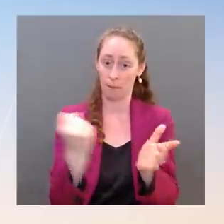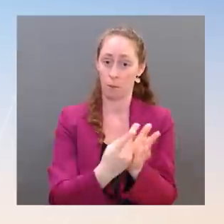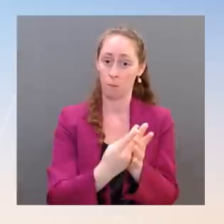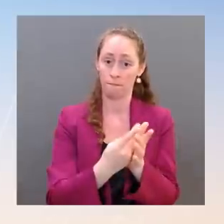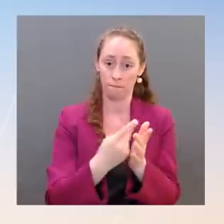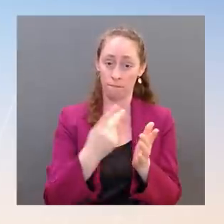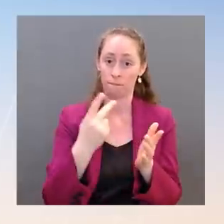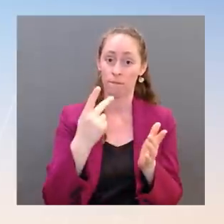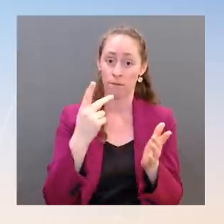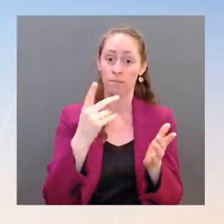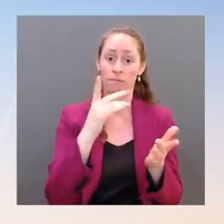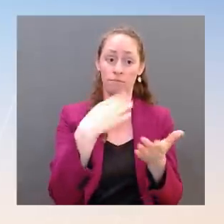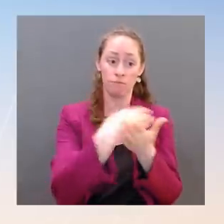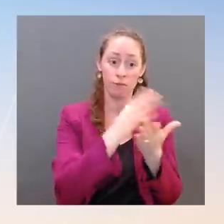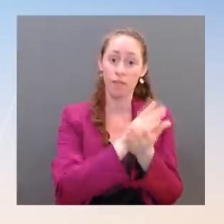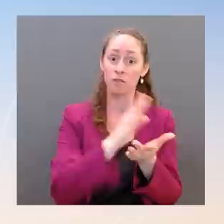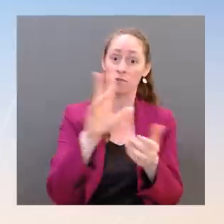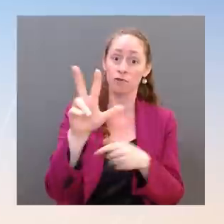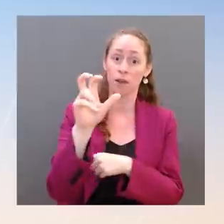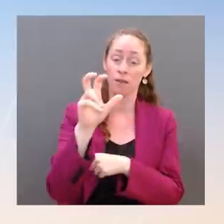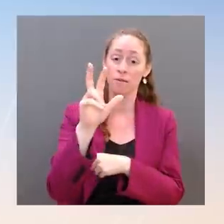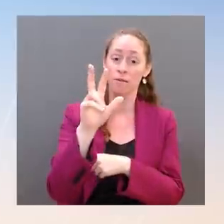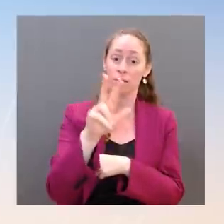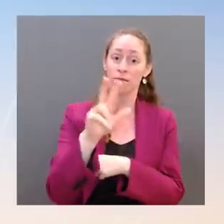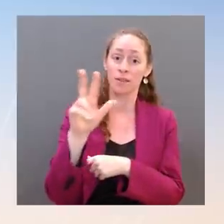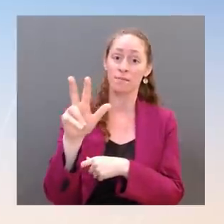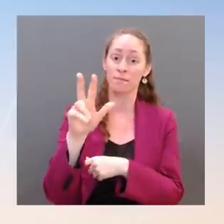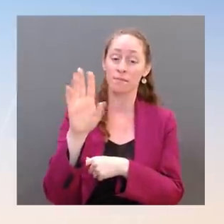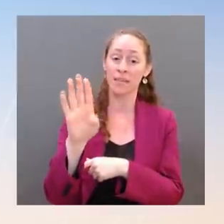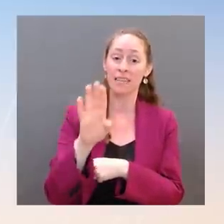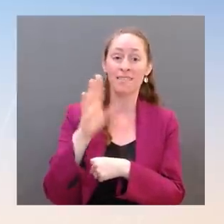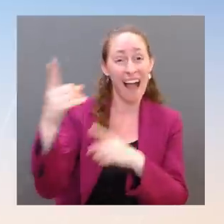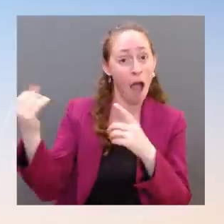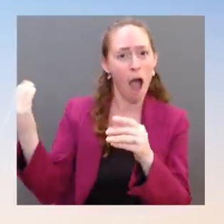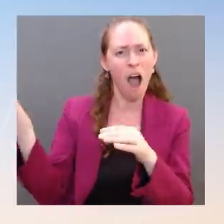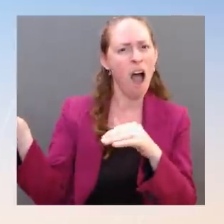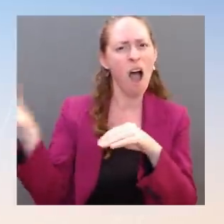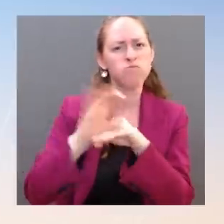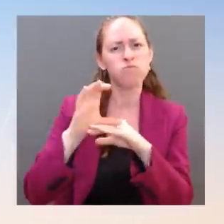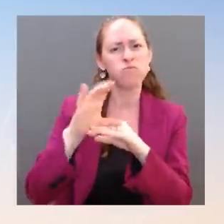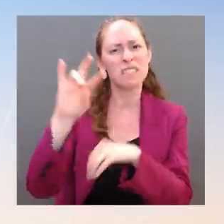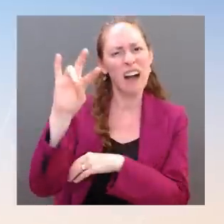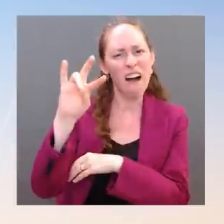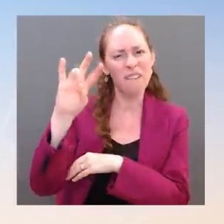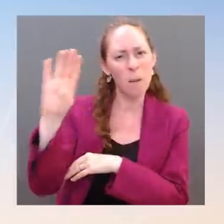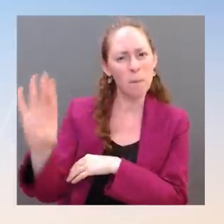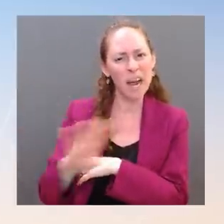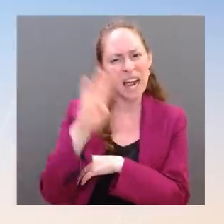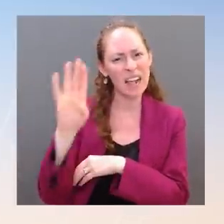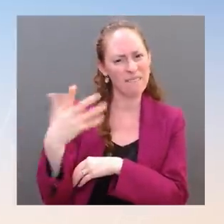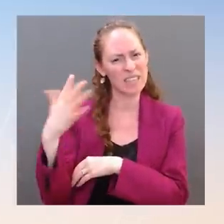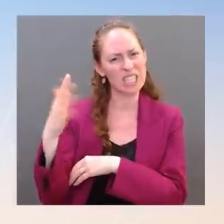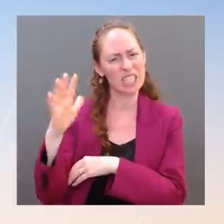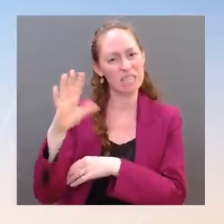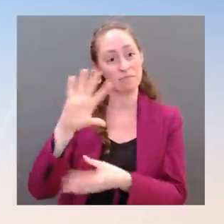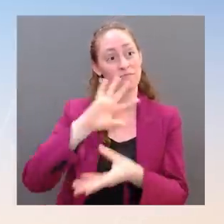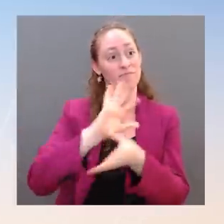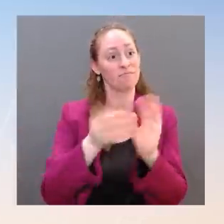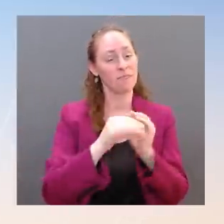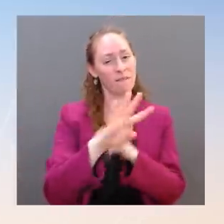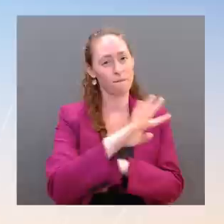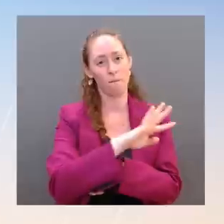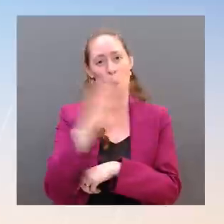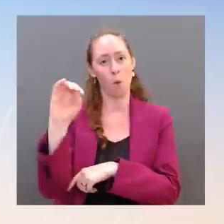actually adding $7 billion to it to make it a $40 billion package. And we expect a similar overwhelming bipartisan